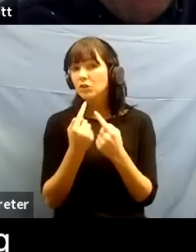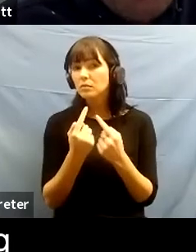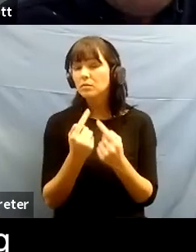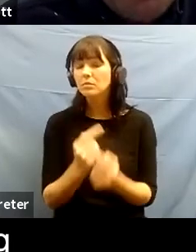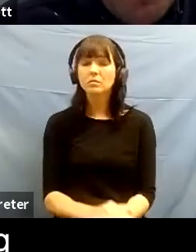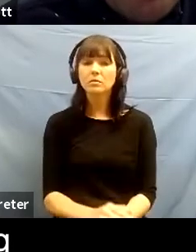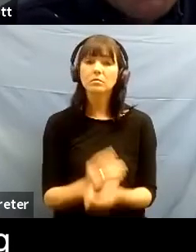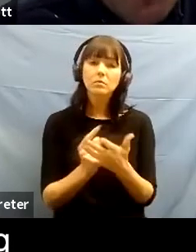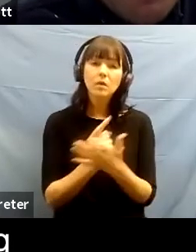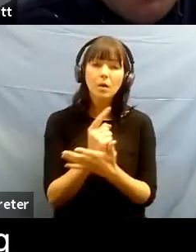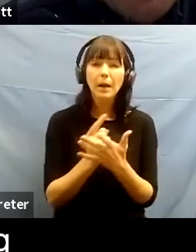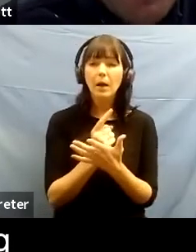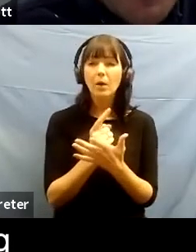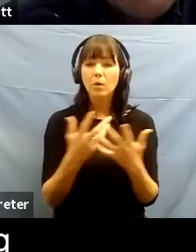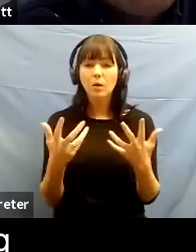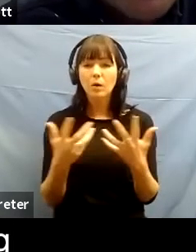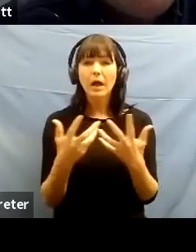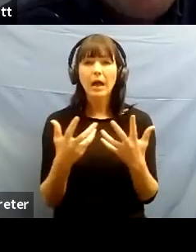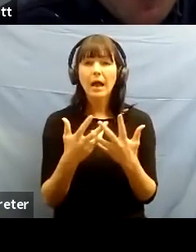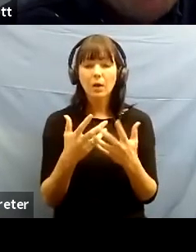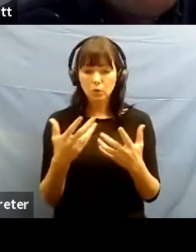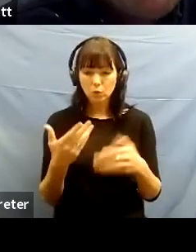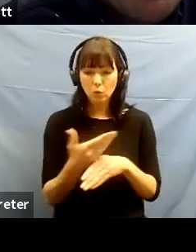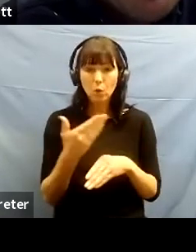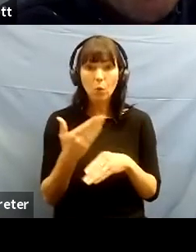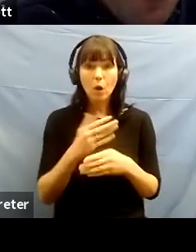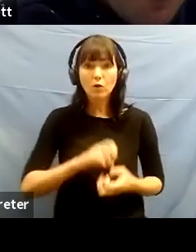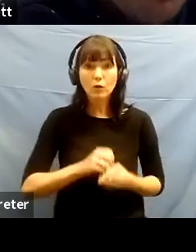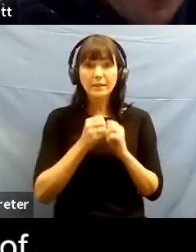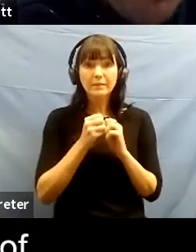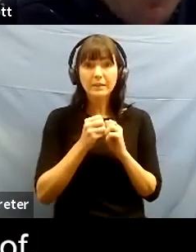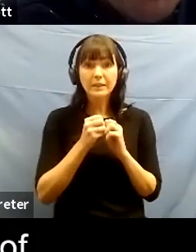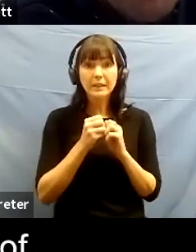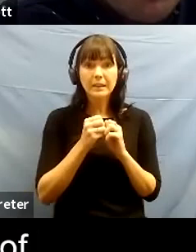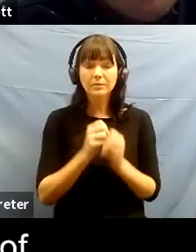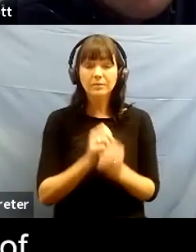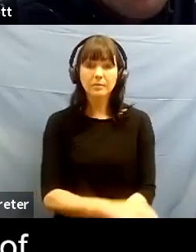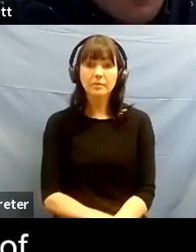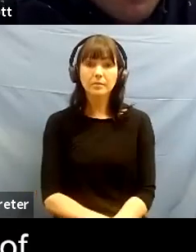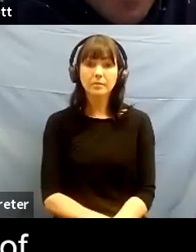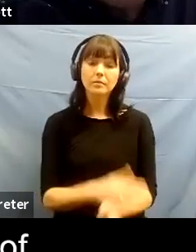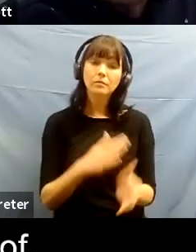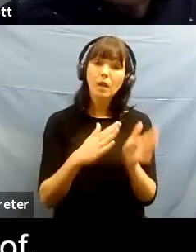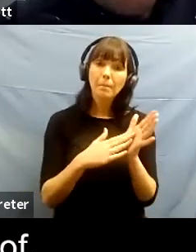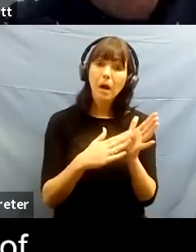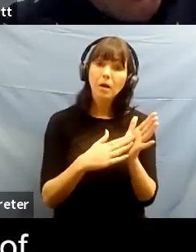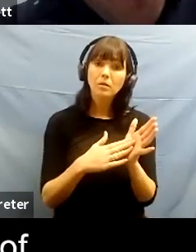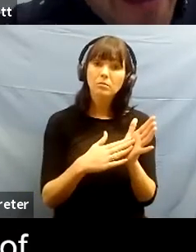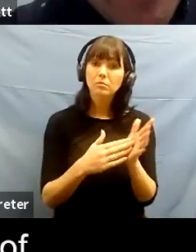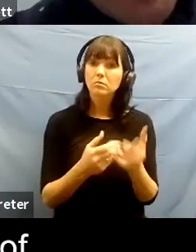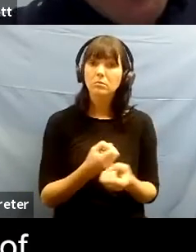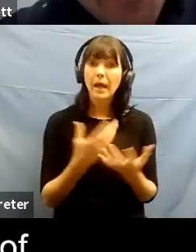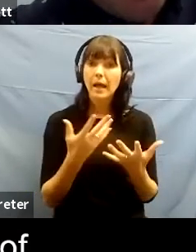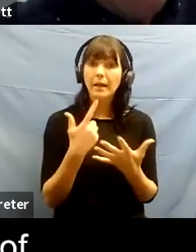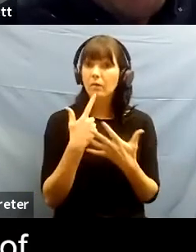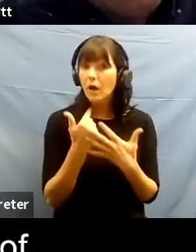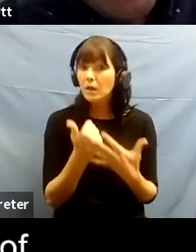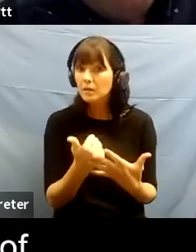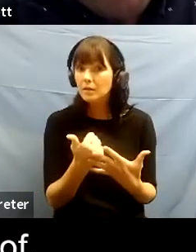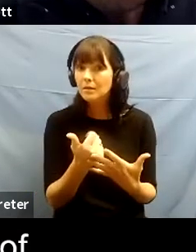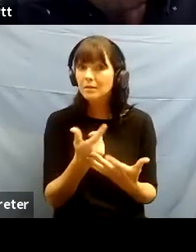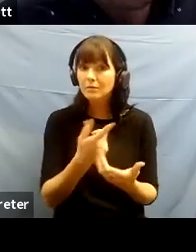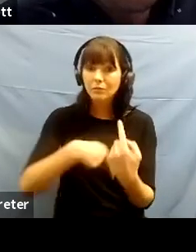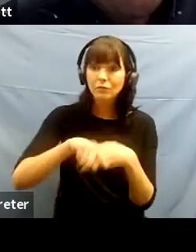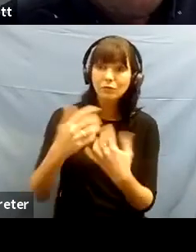sort of that positive approach to working creatively um mark but perhaps do any sort of advice for our